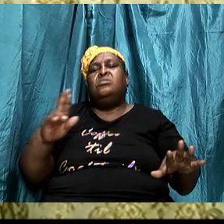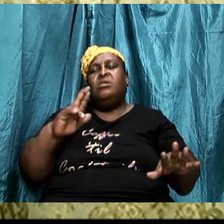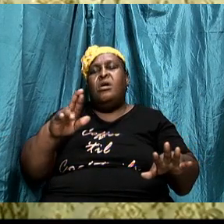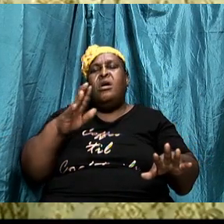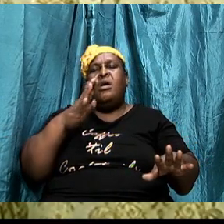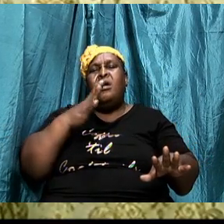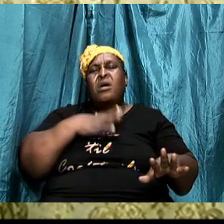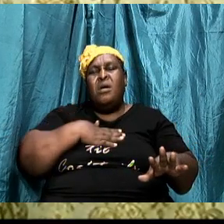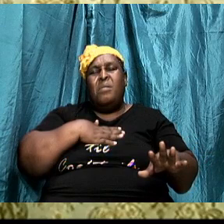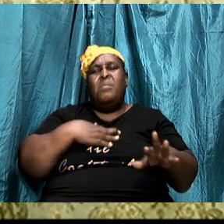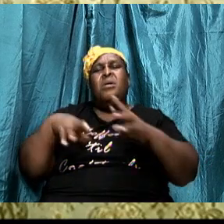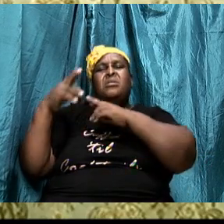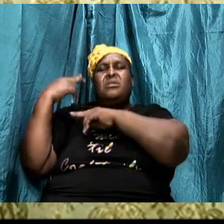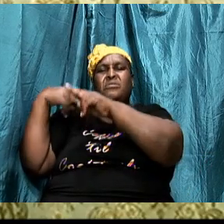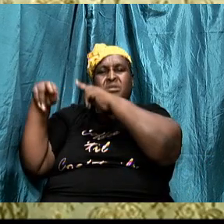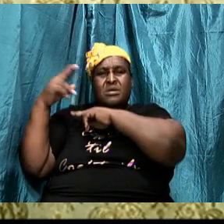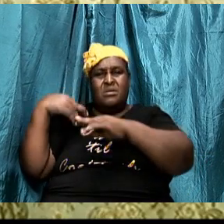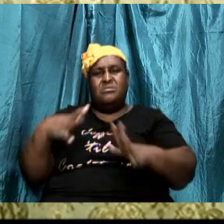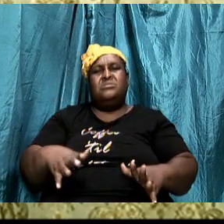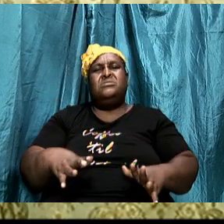if I make a will